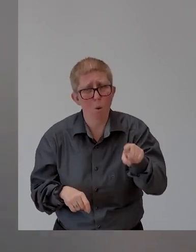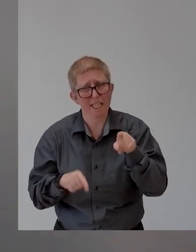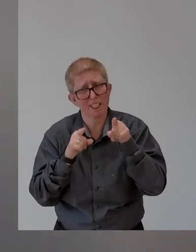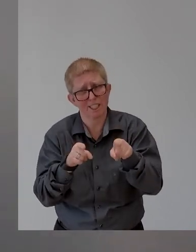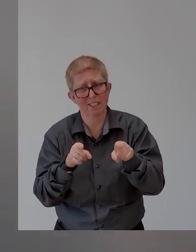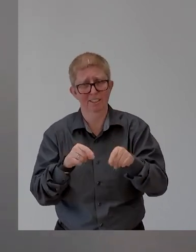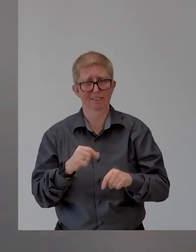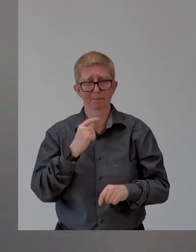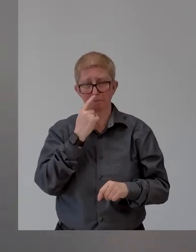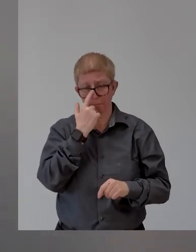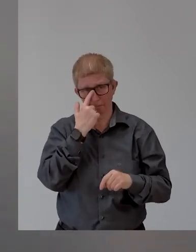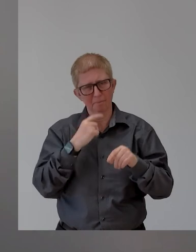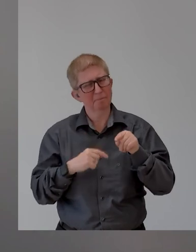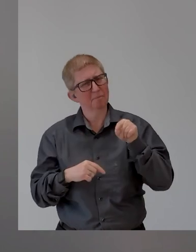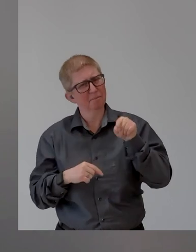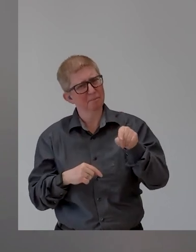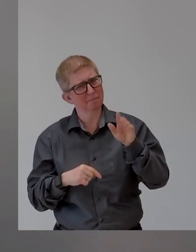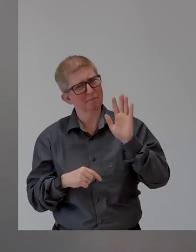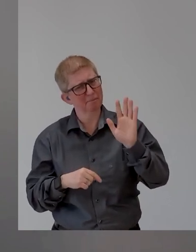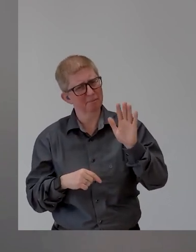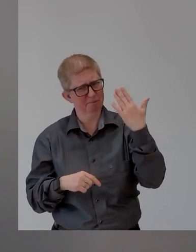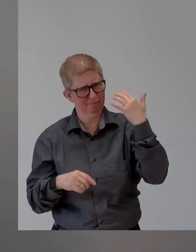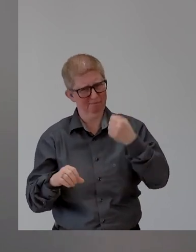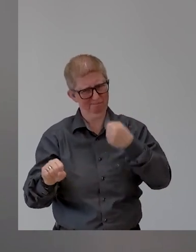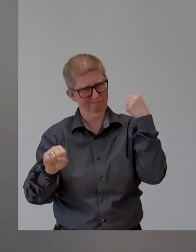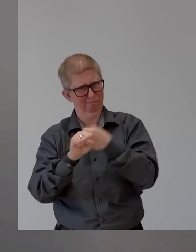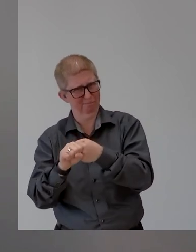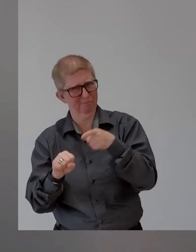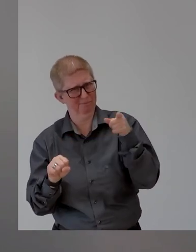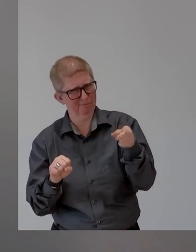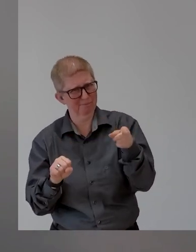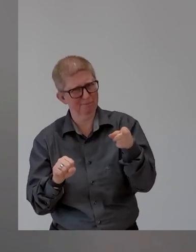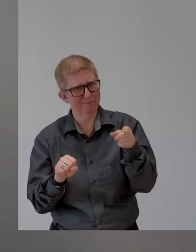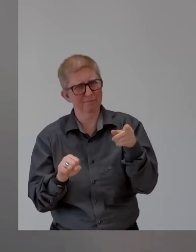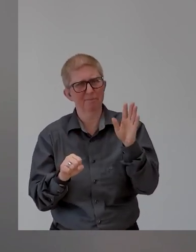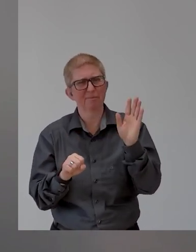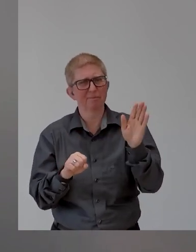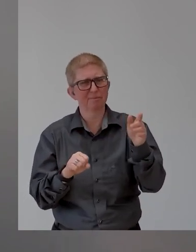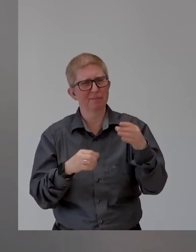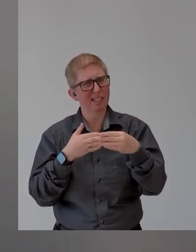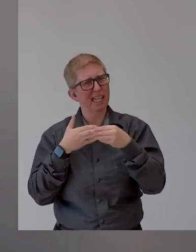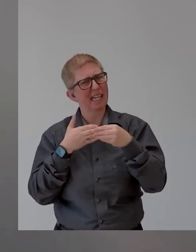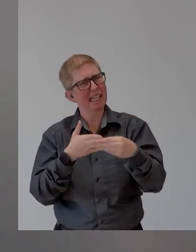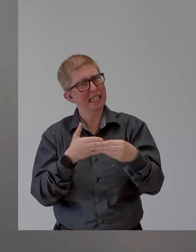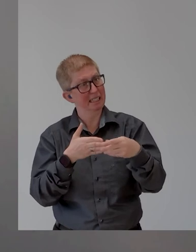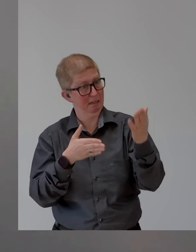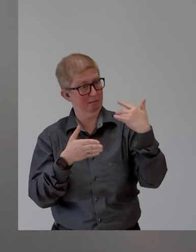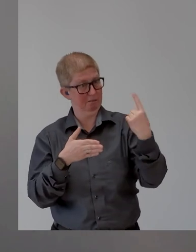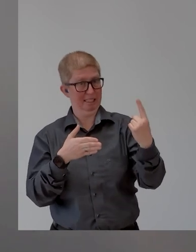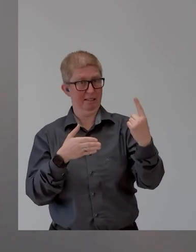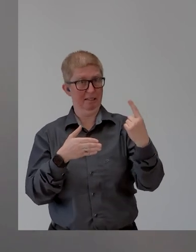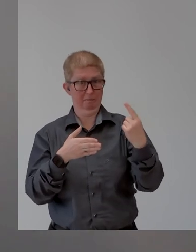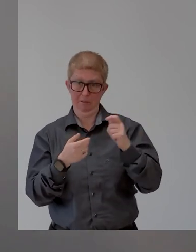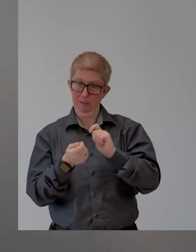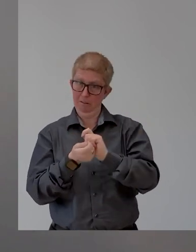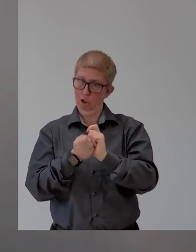did your accident change the way you lead? Um, you know, you heard me asking the same of, of